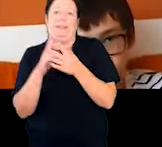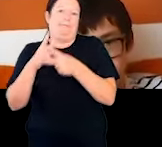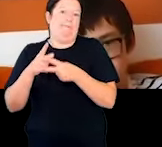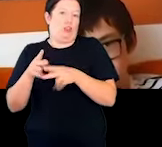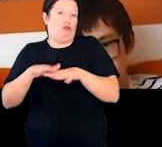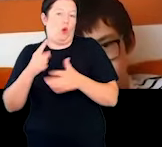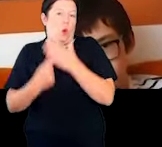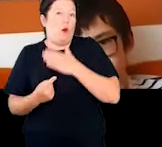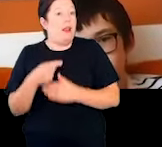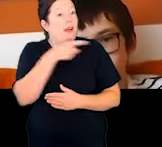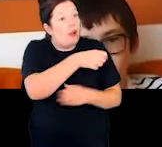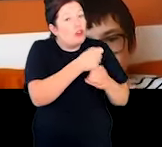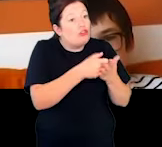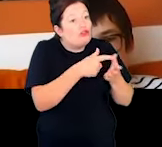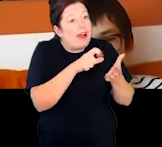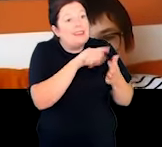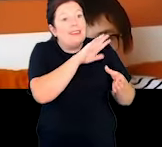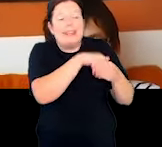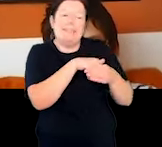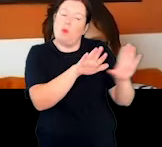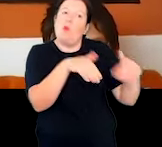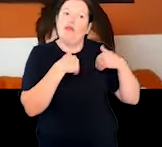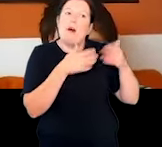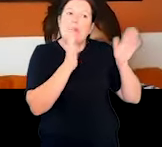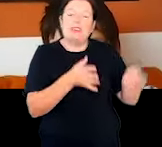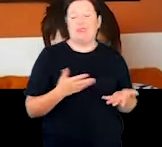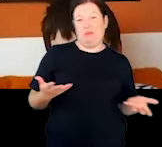Can you leave the Zoom meeting, please? What, Ed?